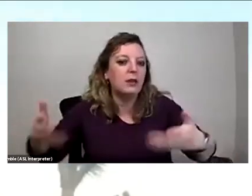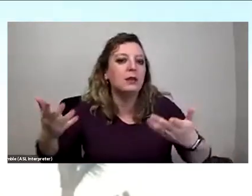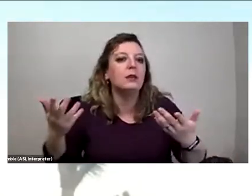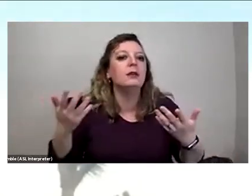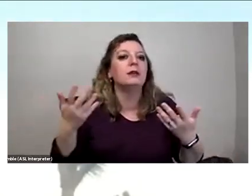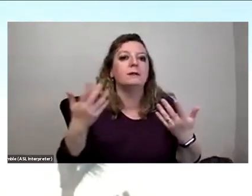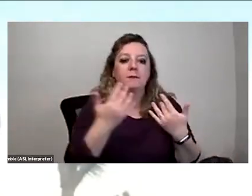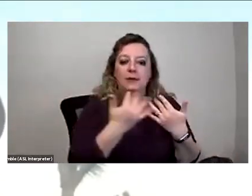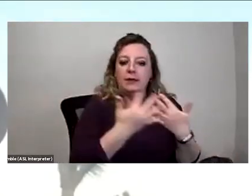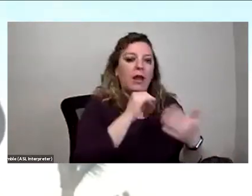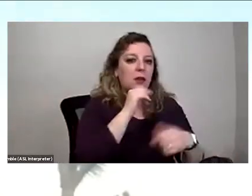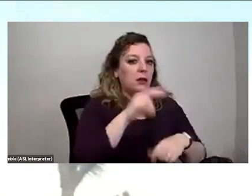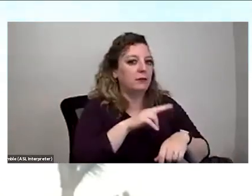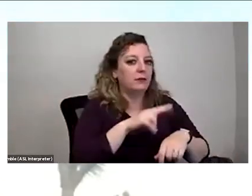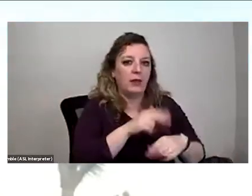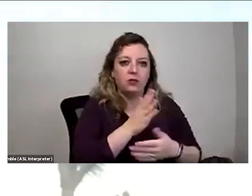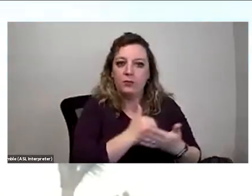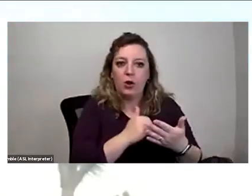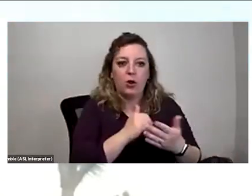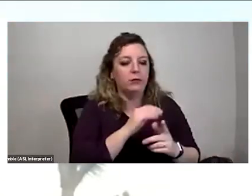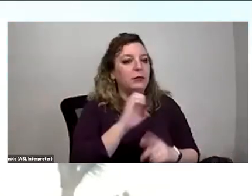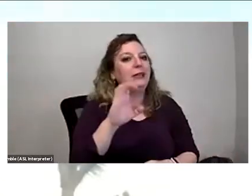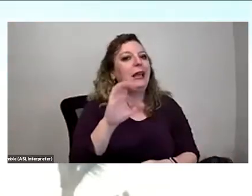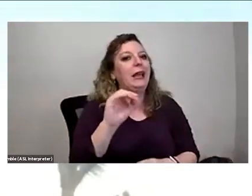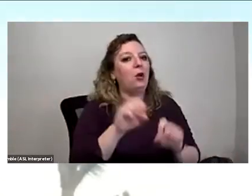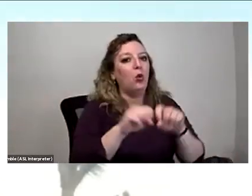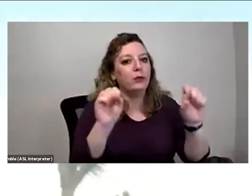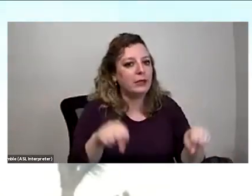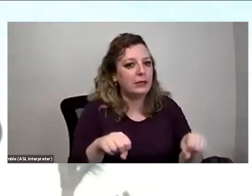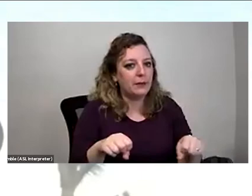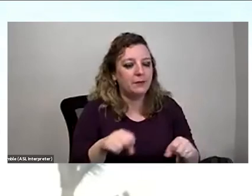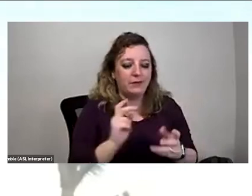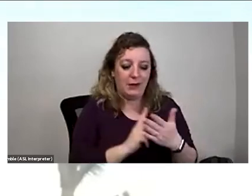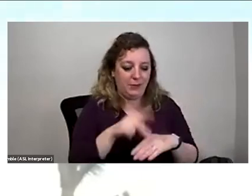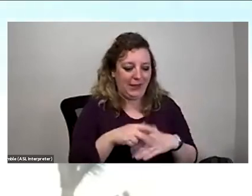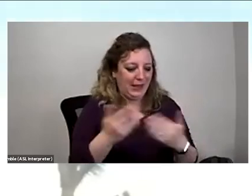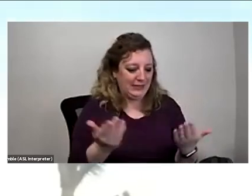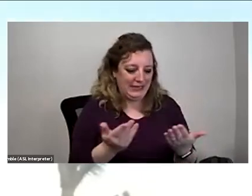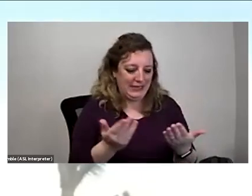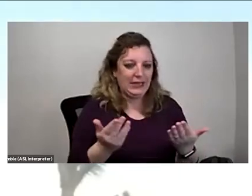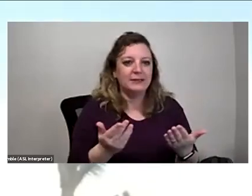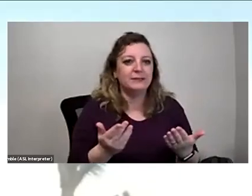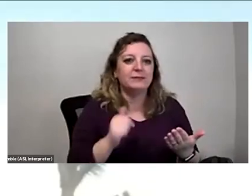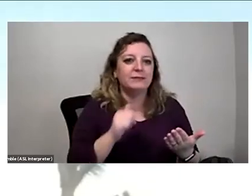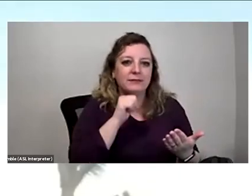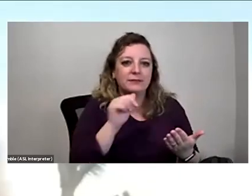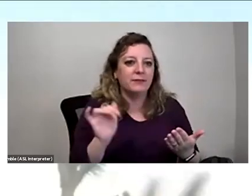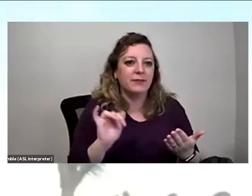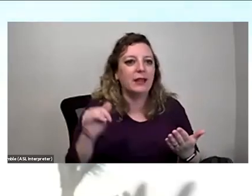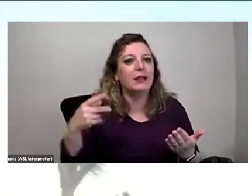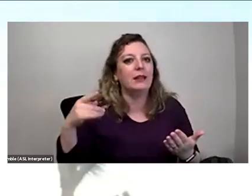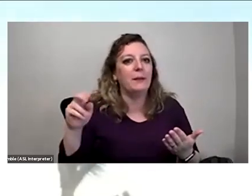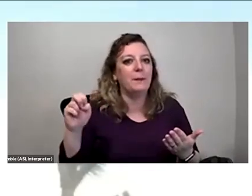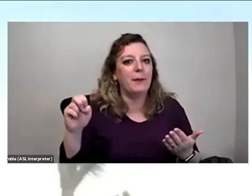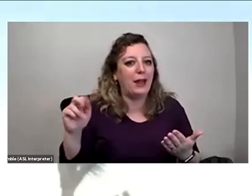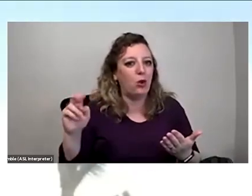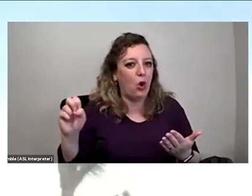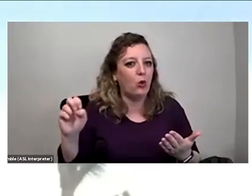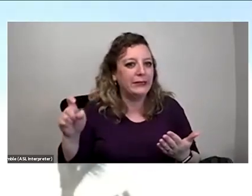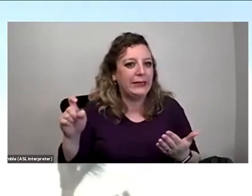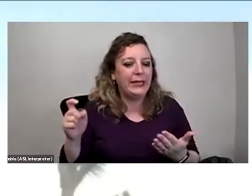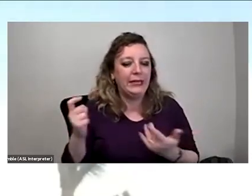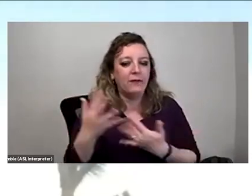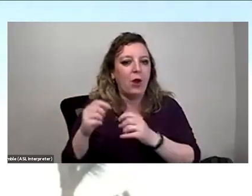Fire is not a natural part of this ecosystem. The plants here are not really, they're not like, you know, those pine cones that need fire to